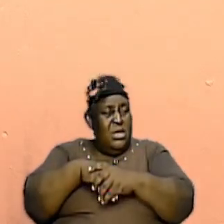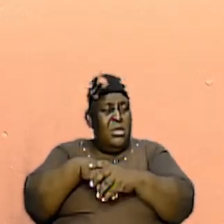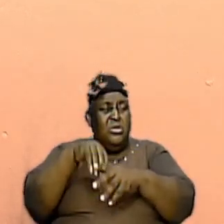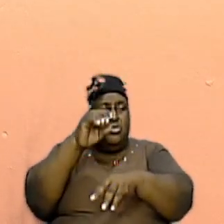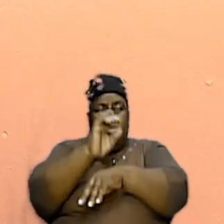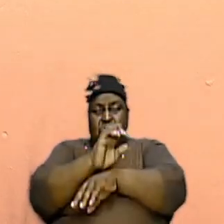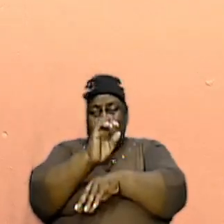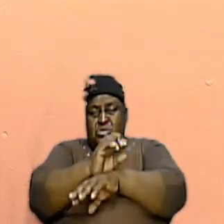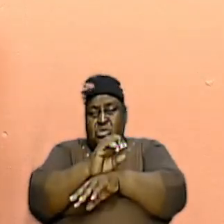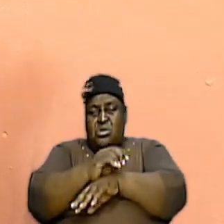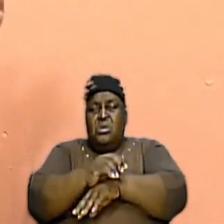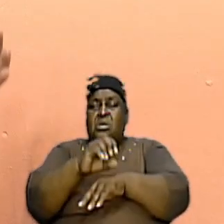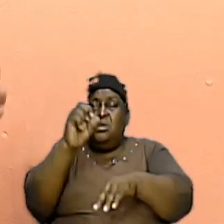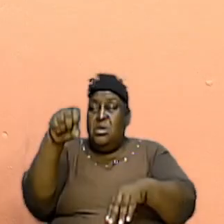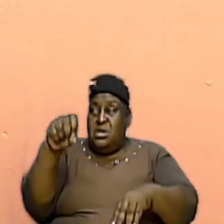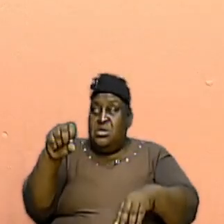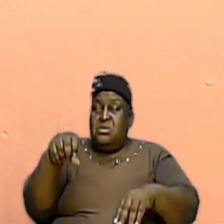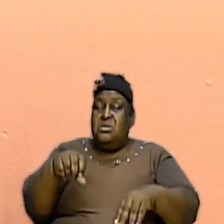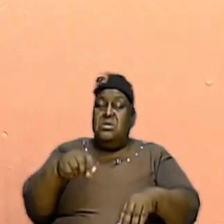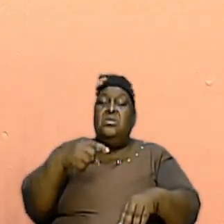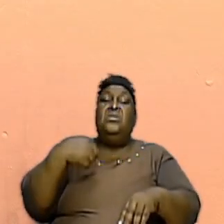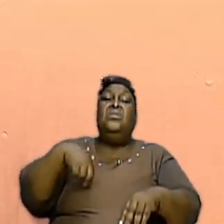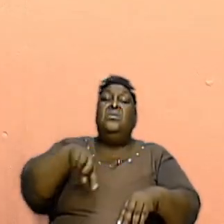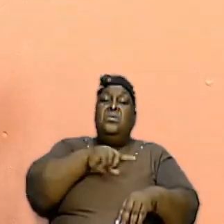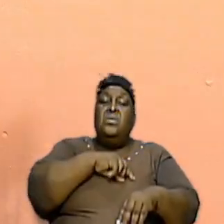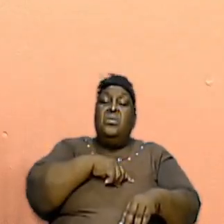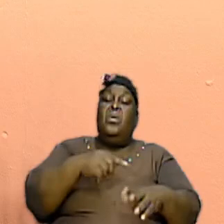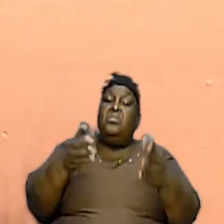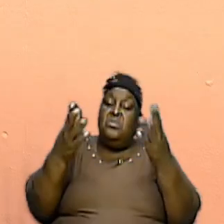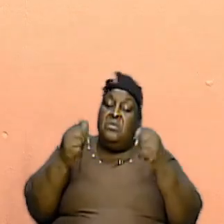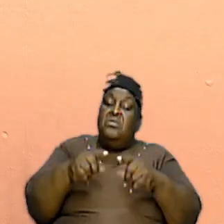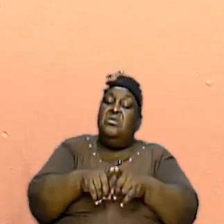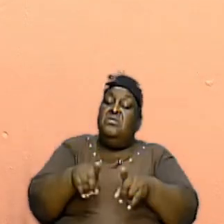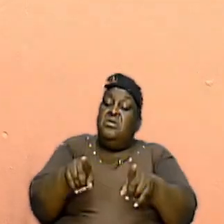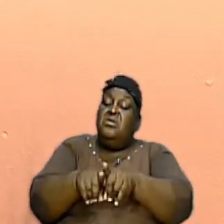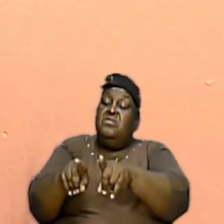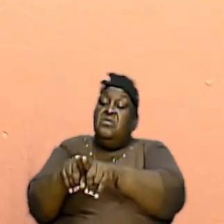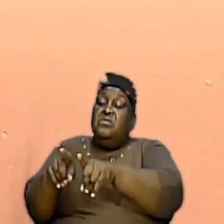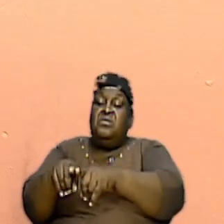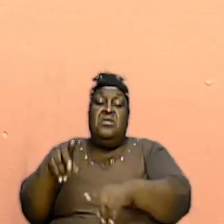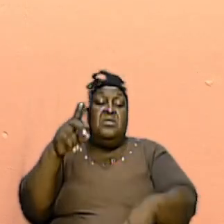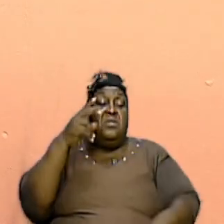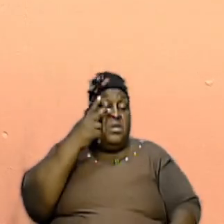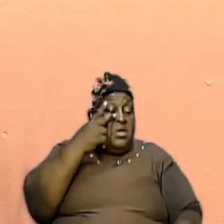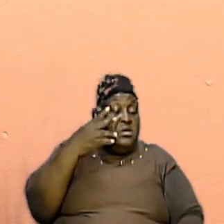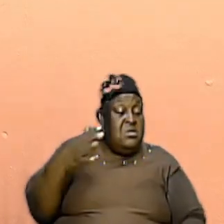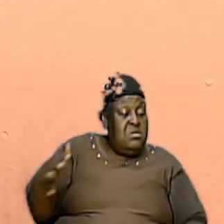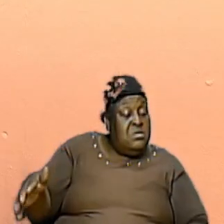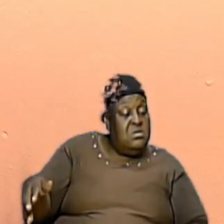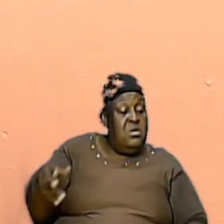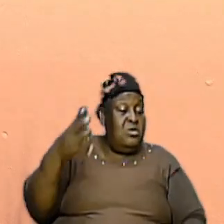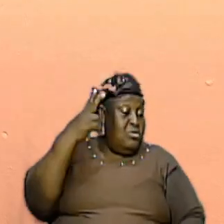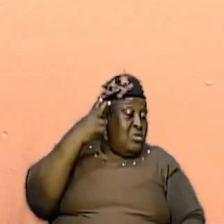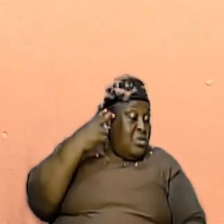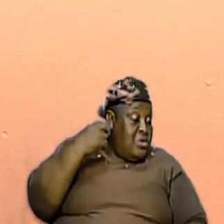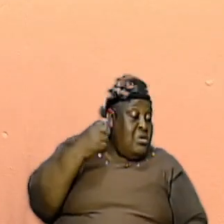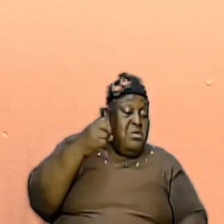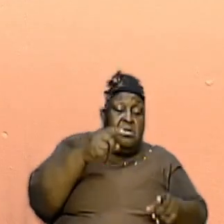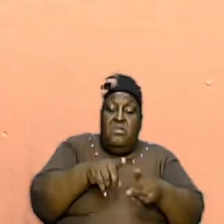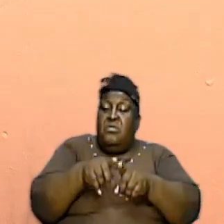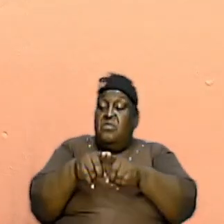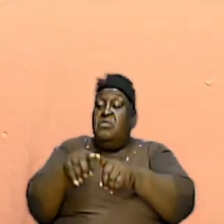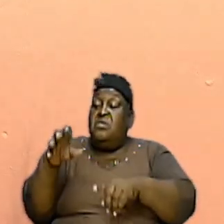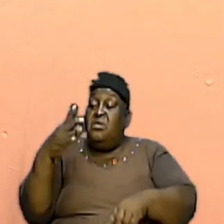backgrounds and we have come from different places and we have heard different things and we have seen different things and so